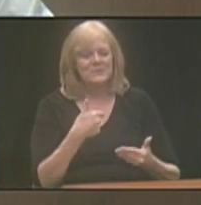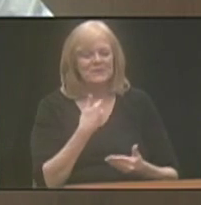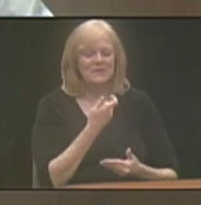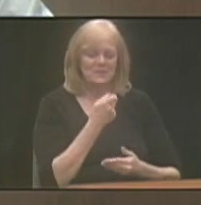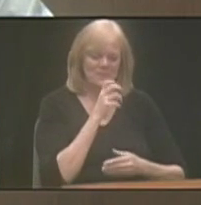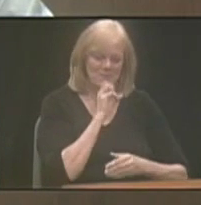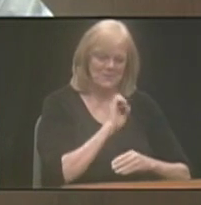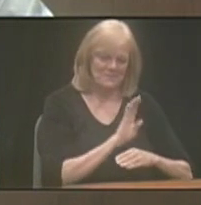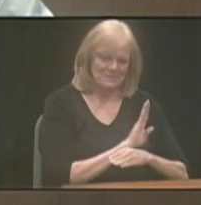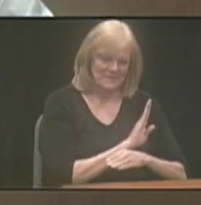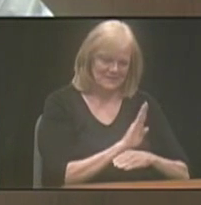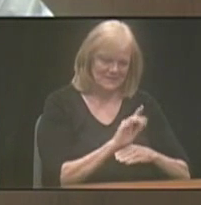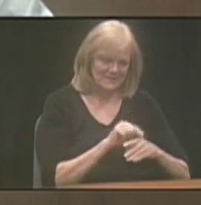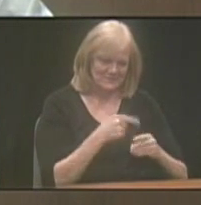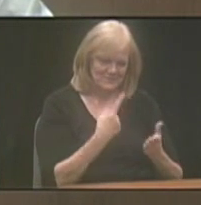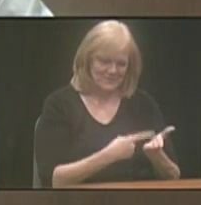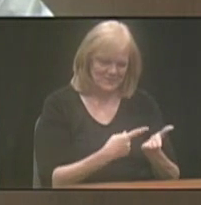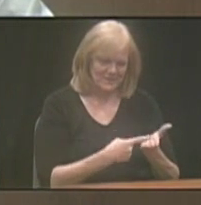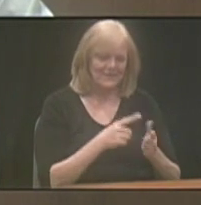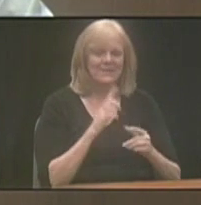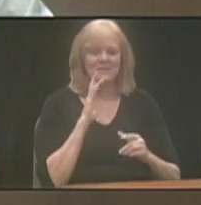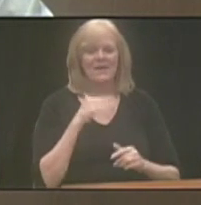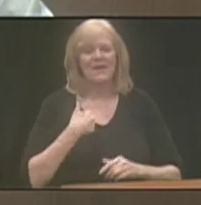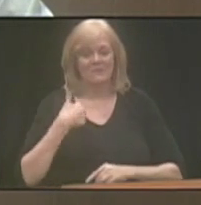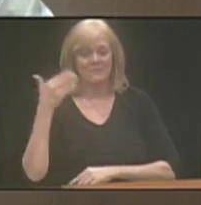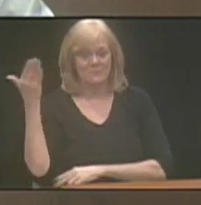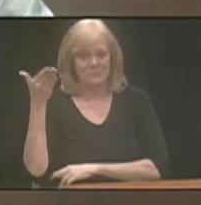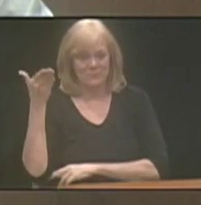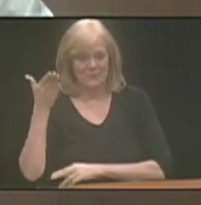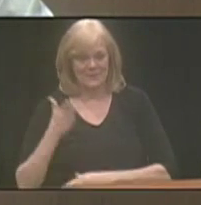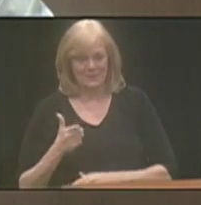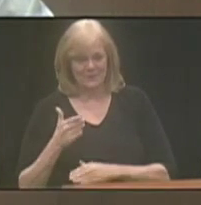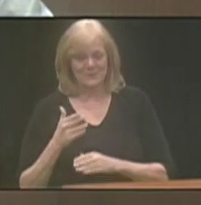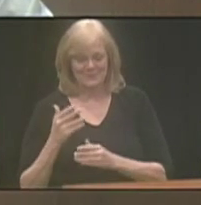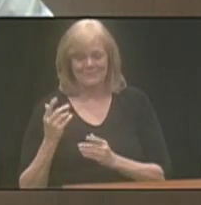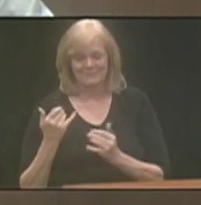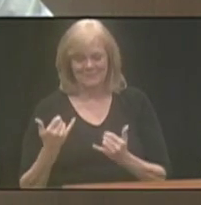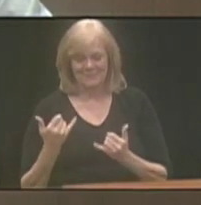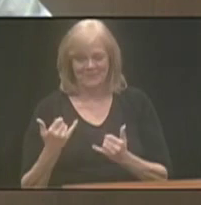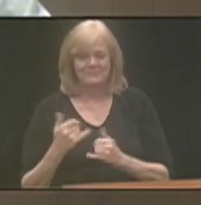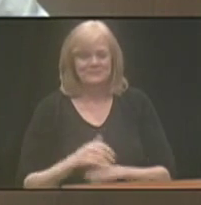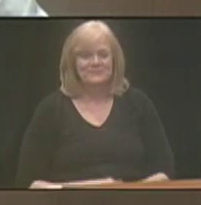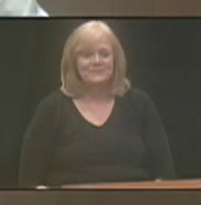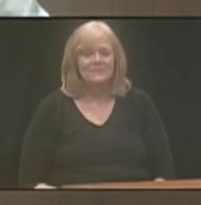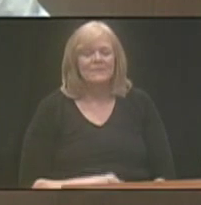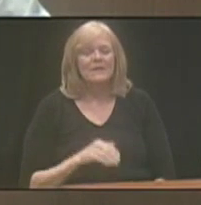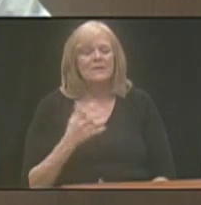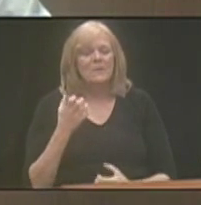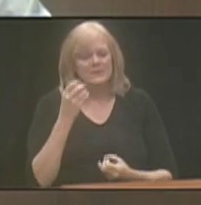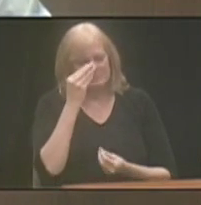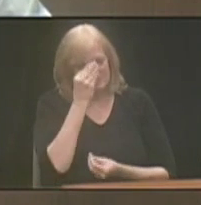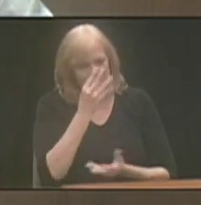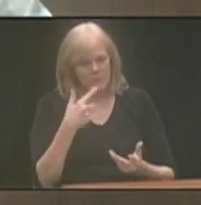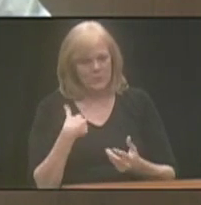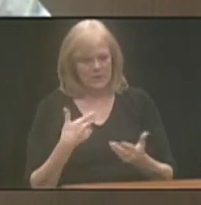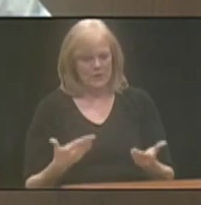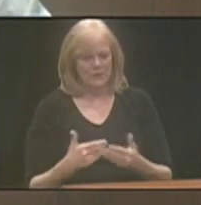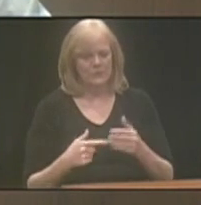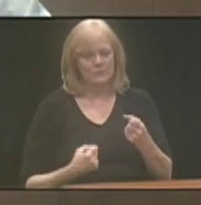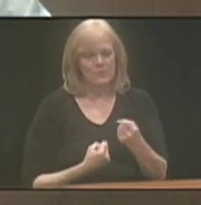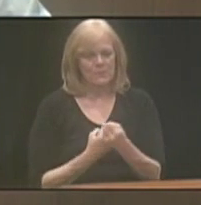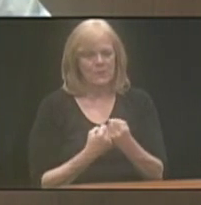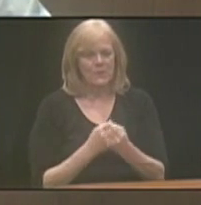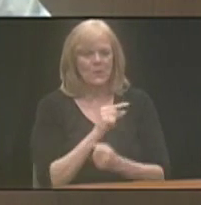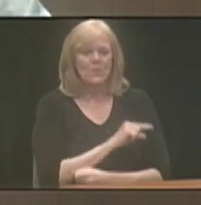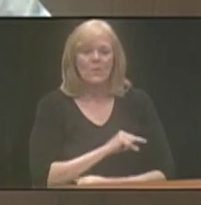old business to discuss and then we'll get our presenters on camera here. So just a reminder, we're here to promote the quality of